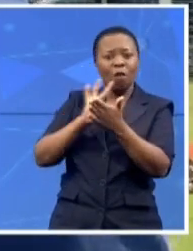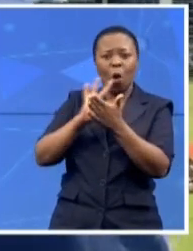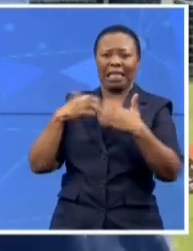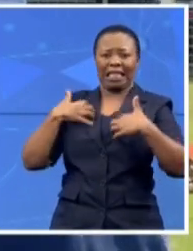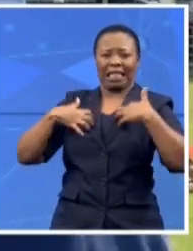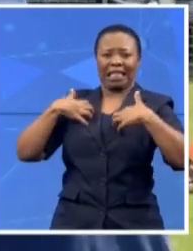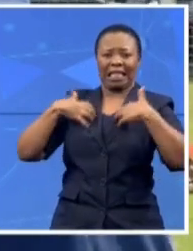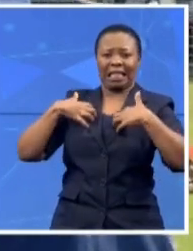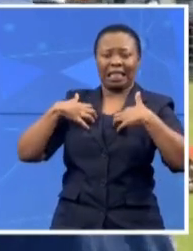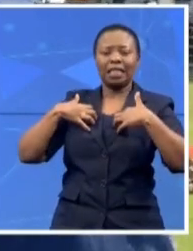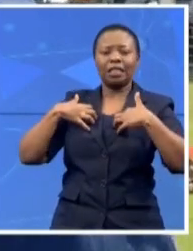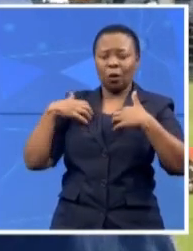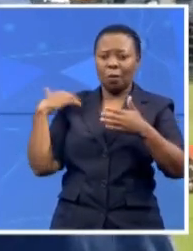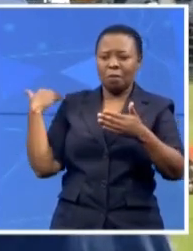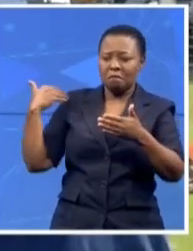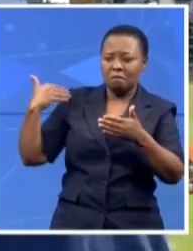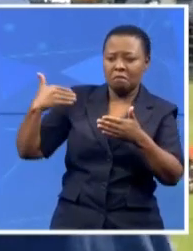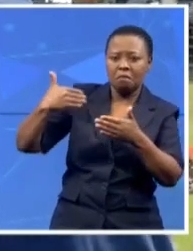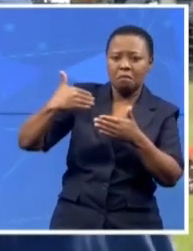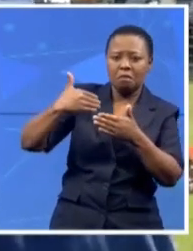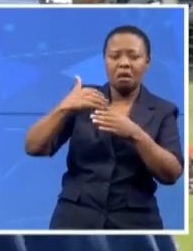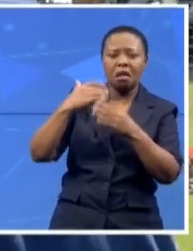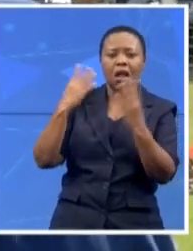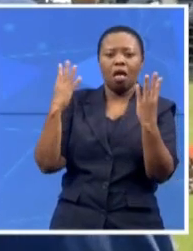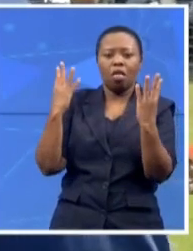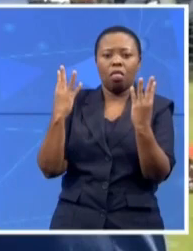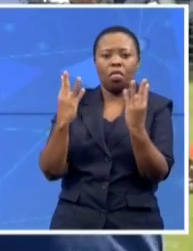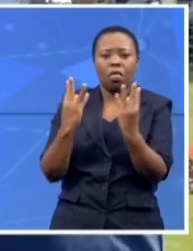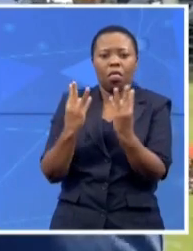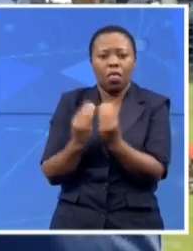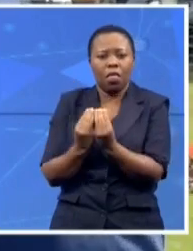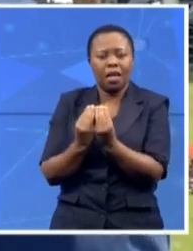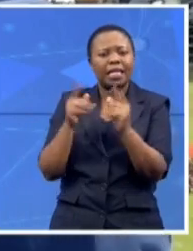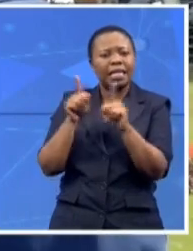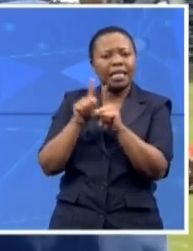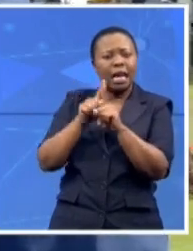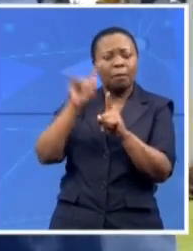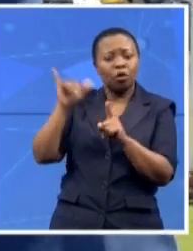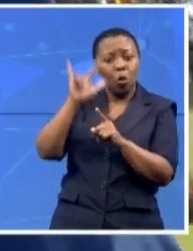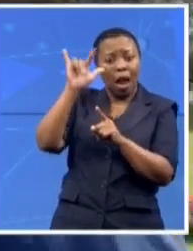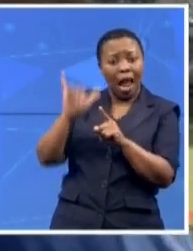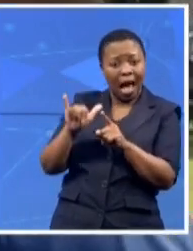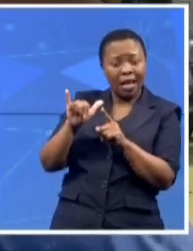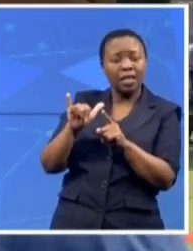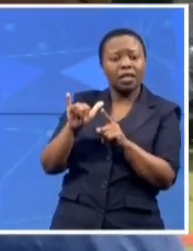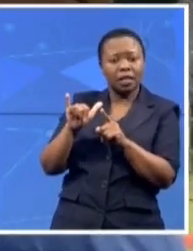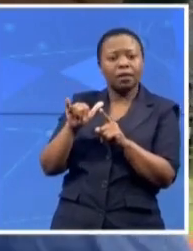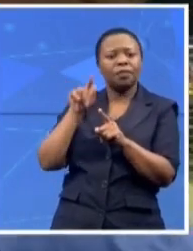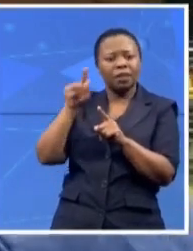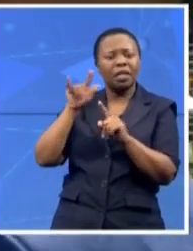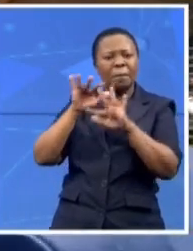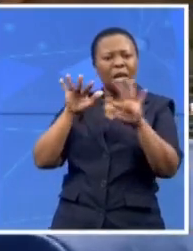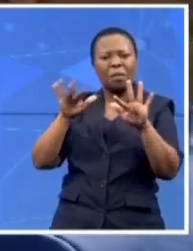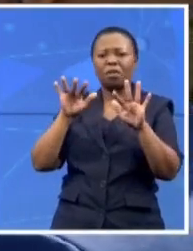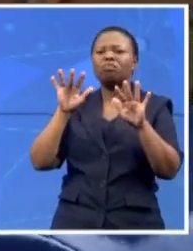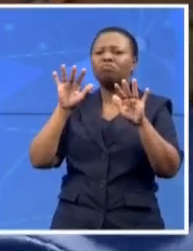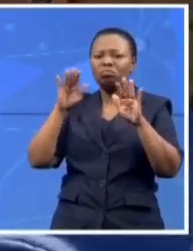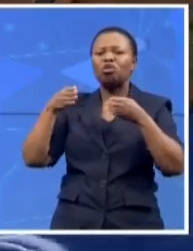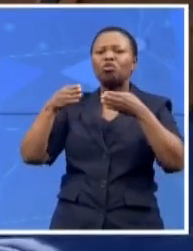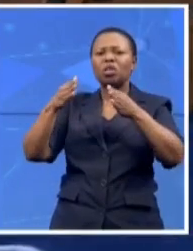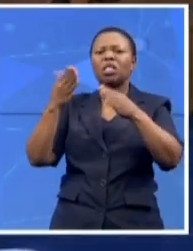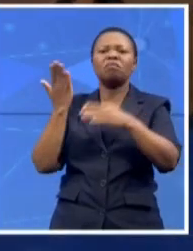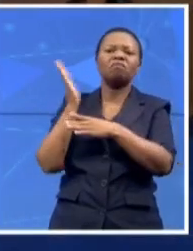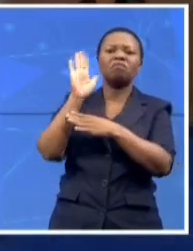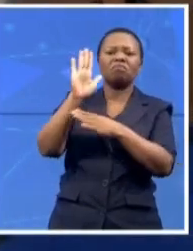Like you said, in July, people hit the street, raising their frustration. Yeah, obviously, it was a culmination